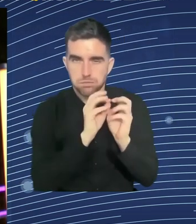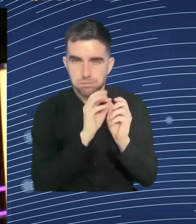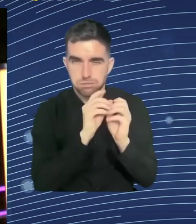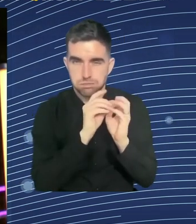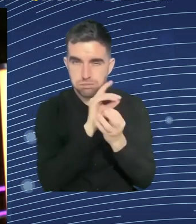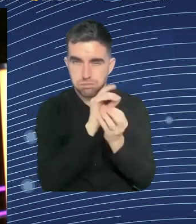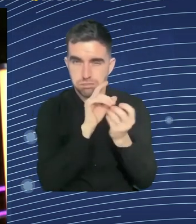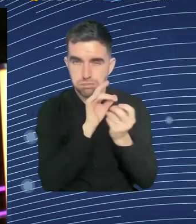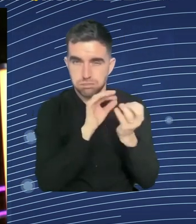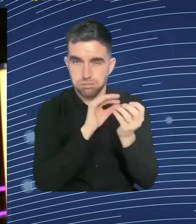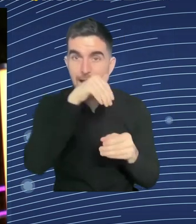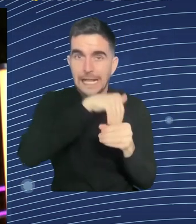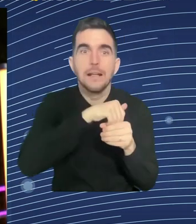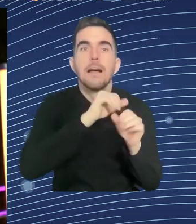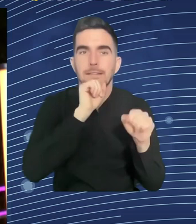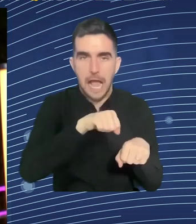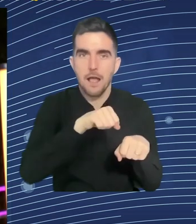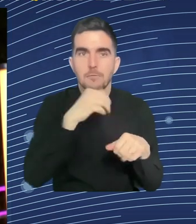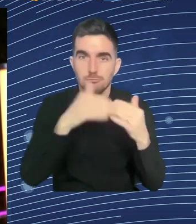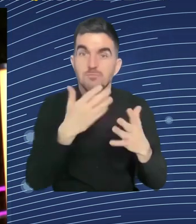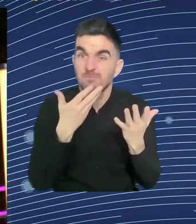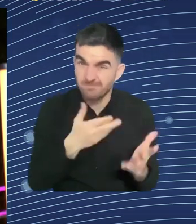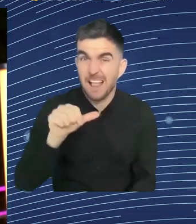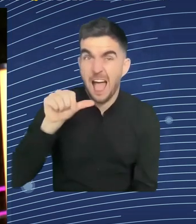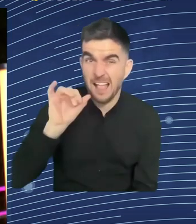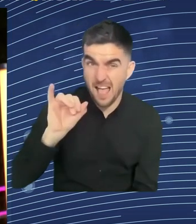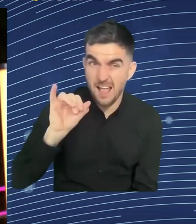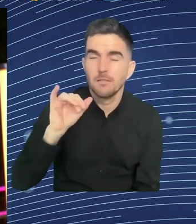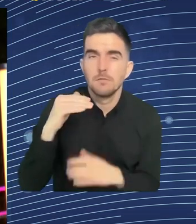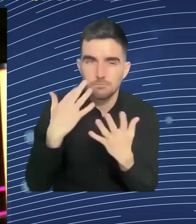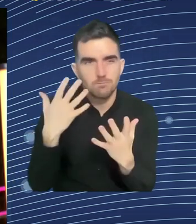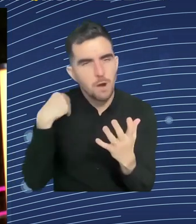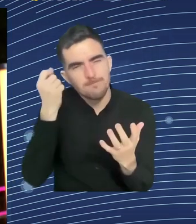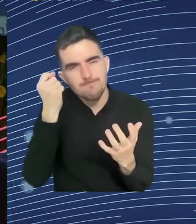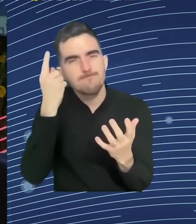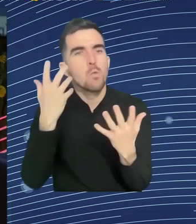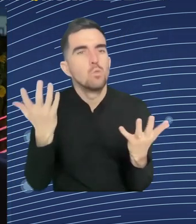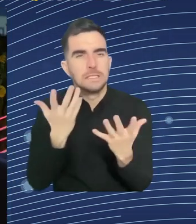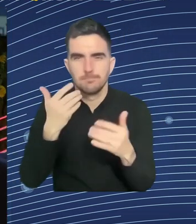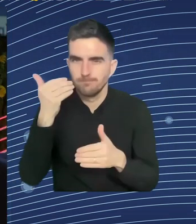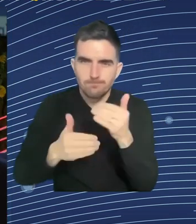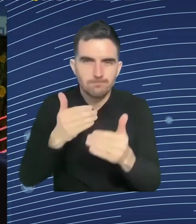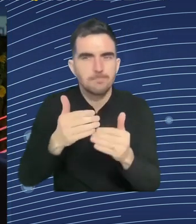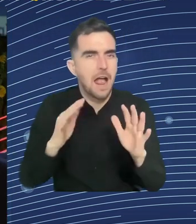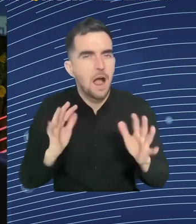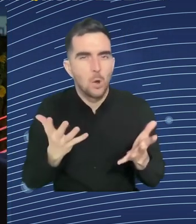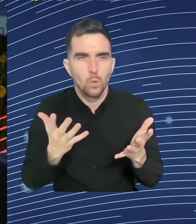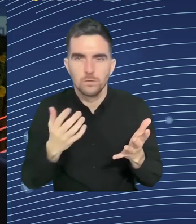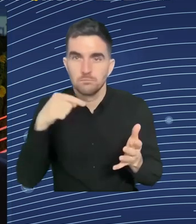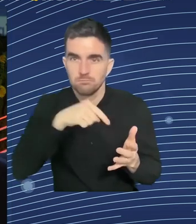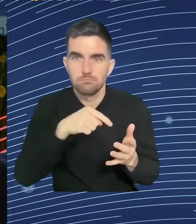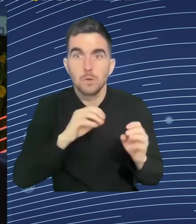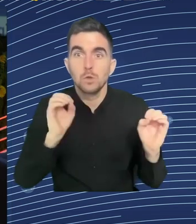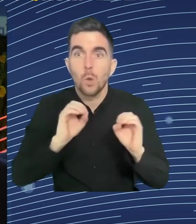a new way of working, of work organization. And that's why it is so important to